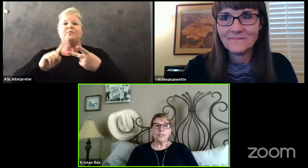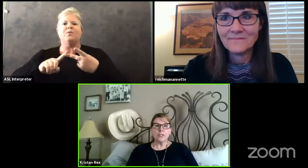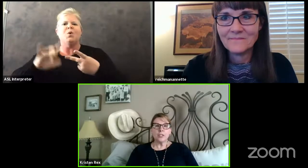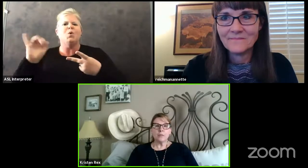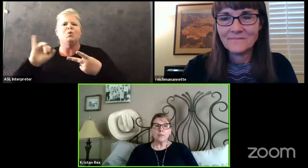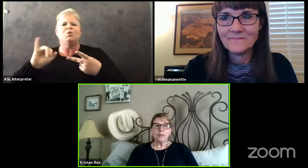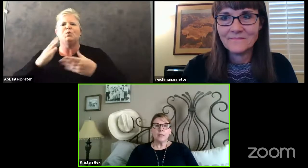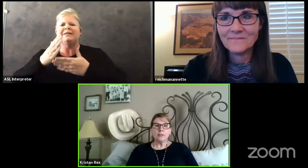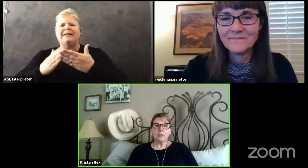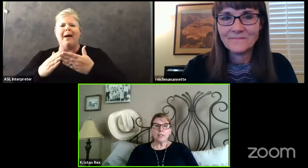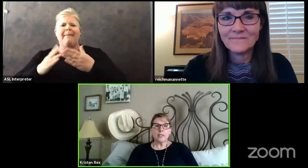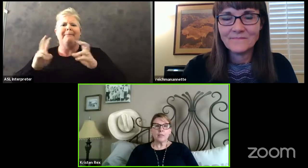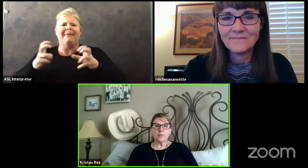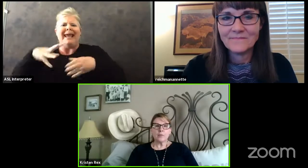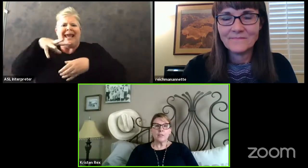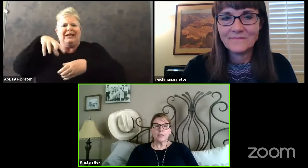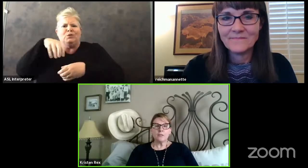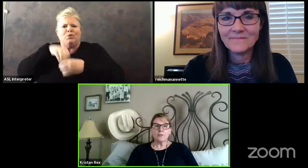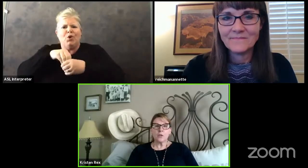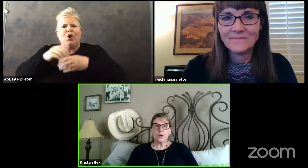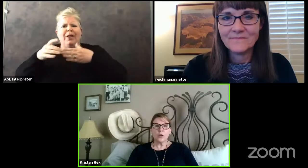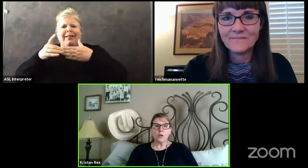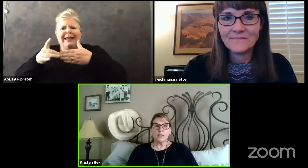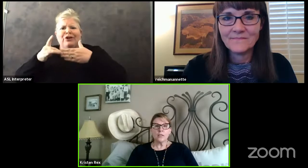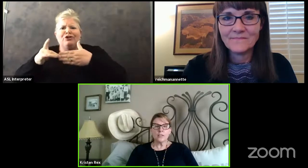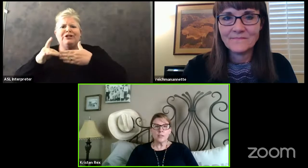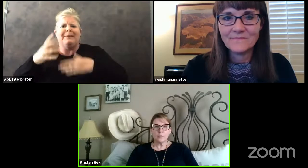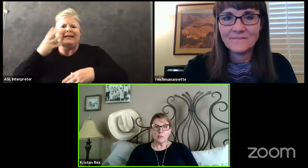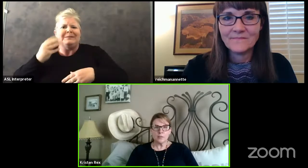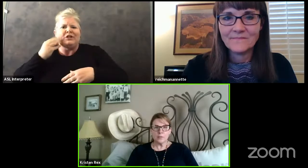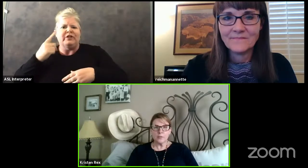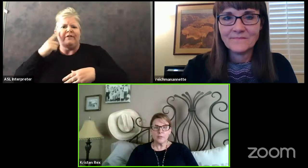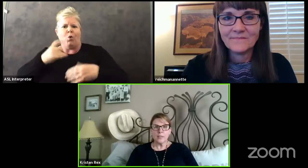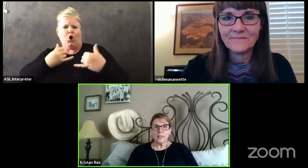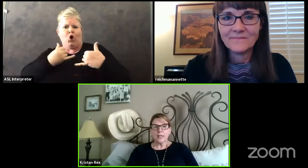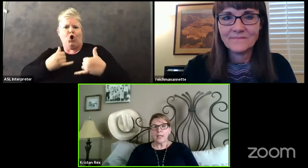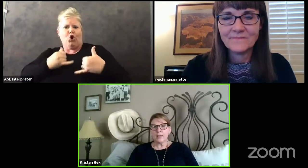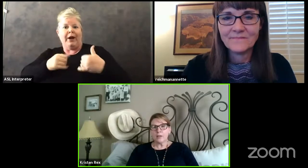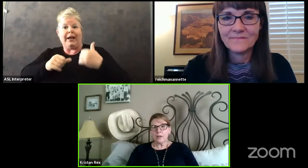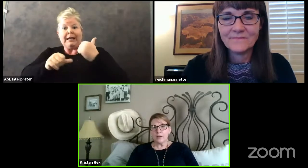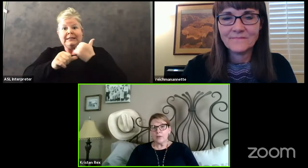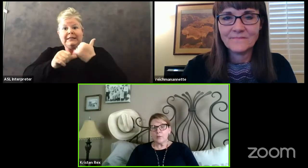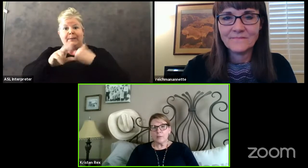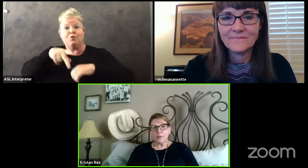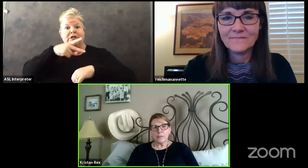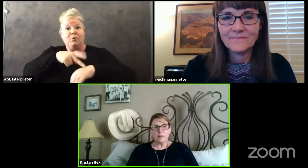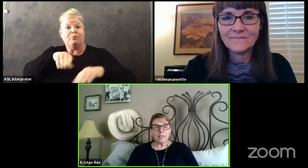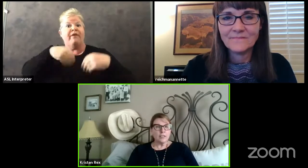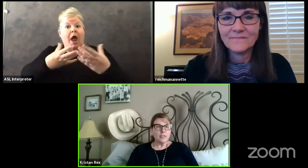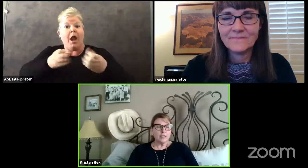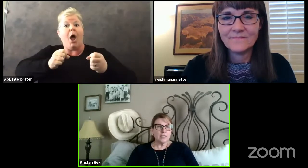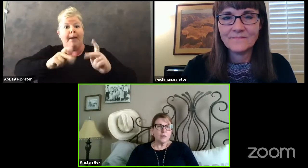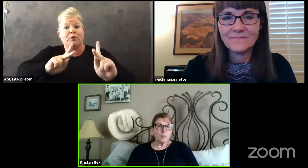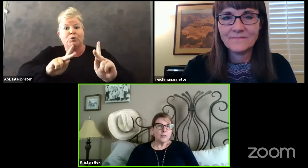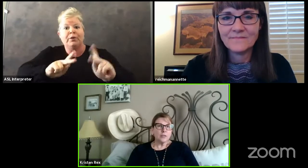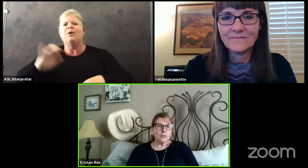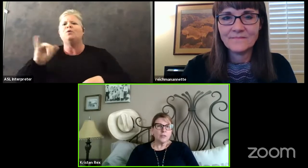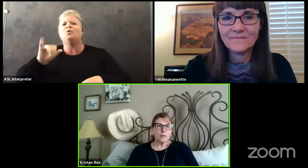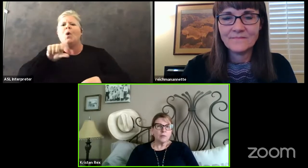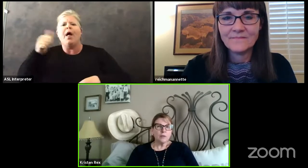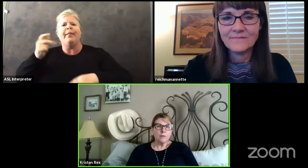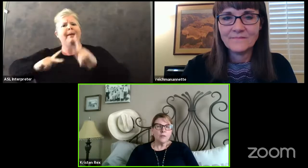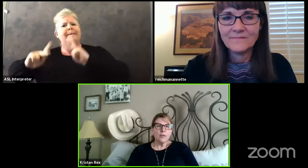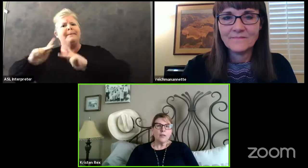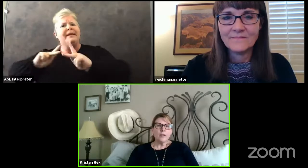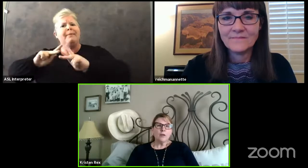leadership learning experiences for our current assistant principals. And there are other people in the agency that want to